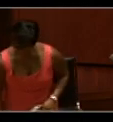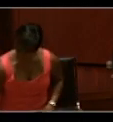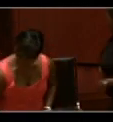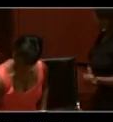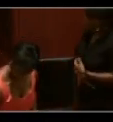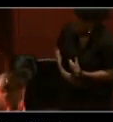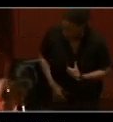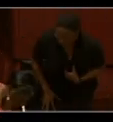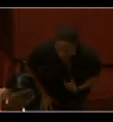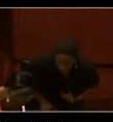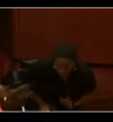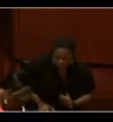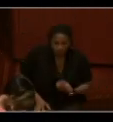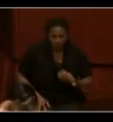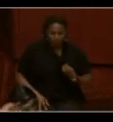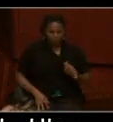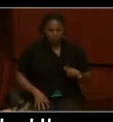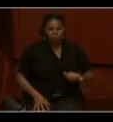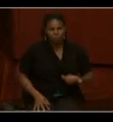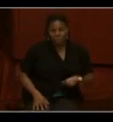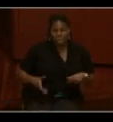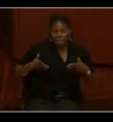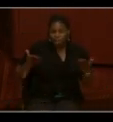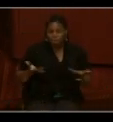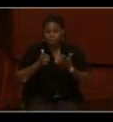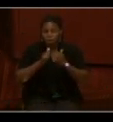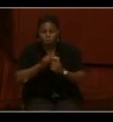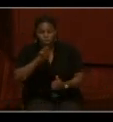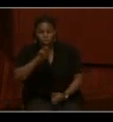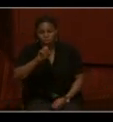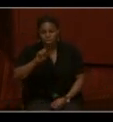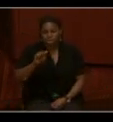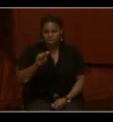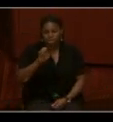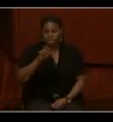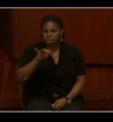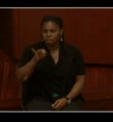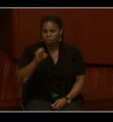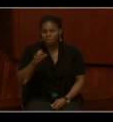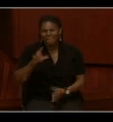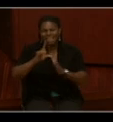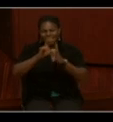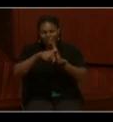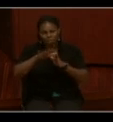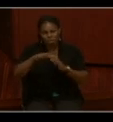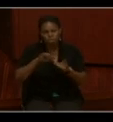And here we are again with the USS Erie later on in his career.